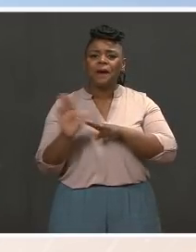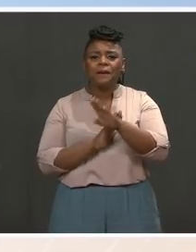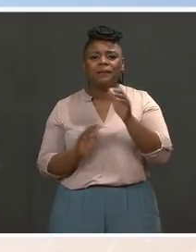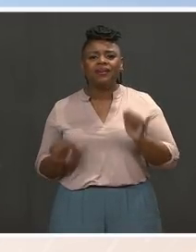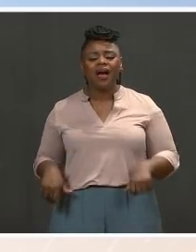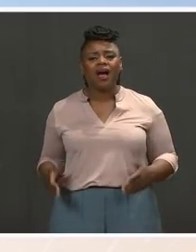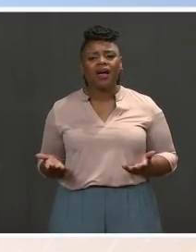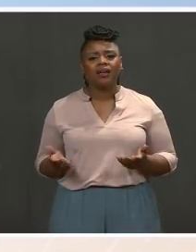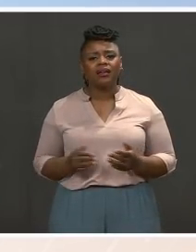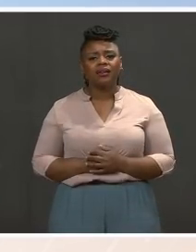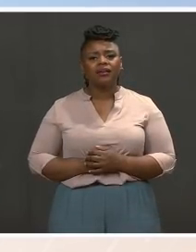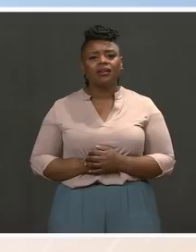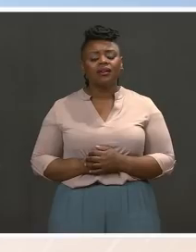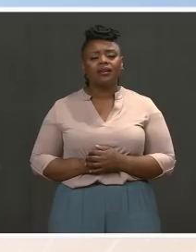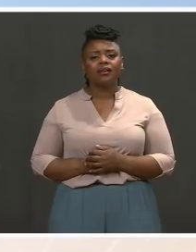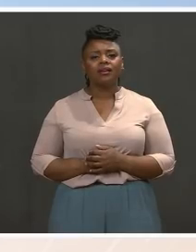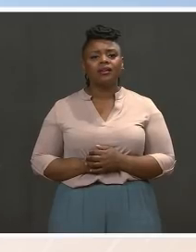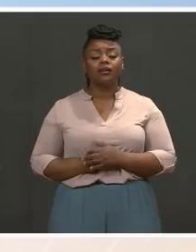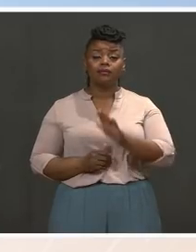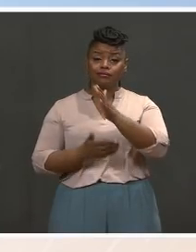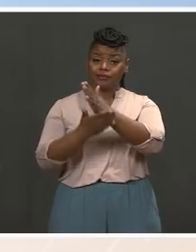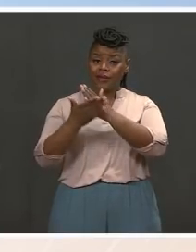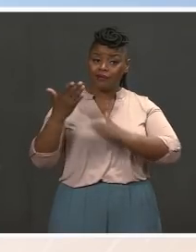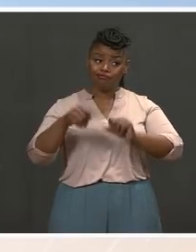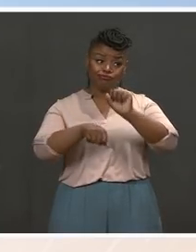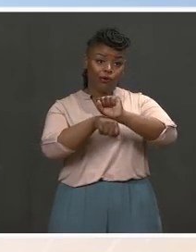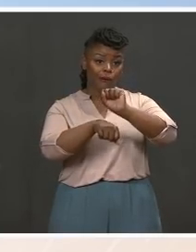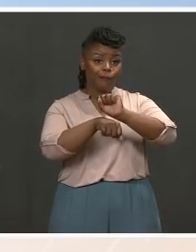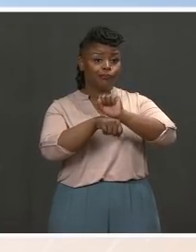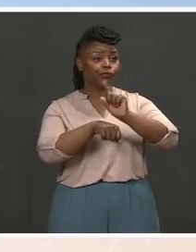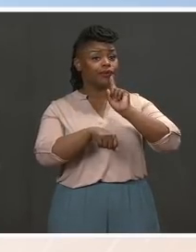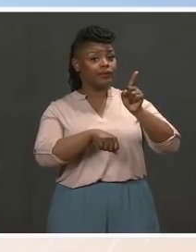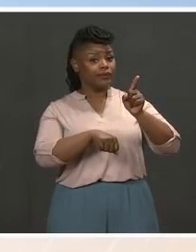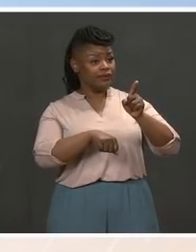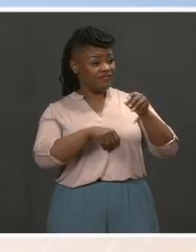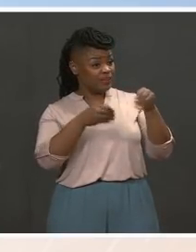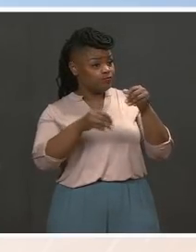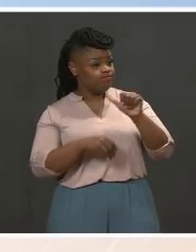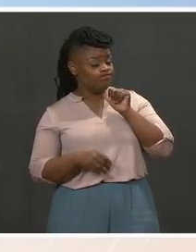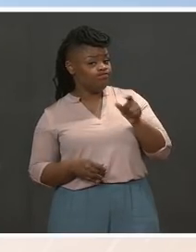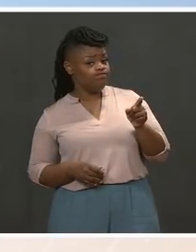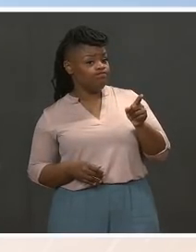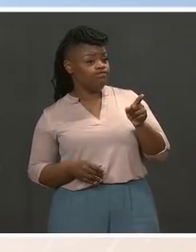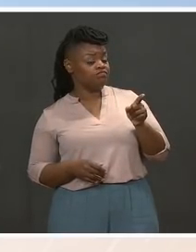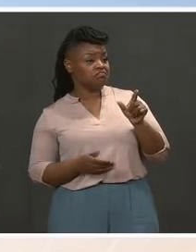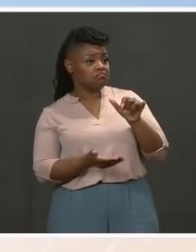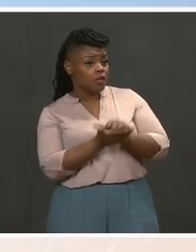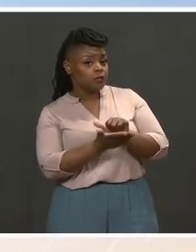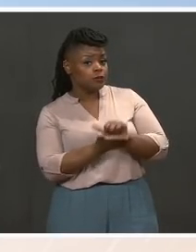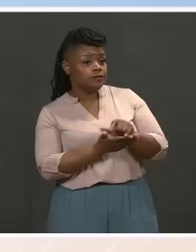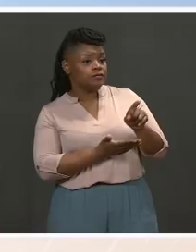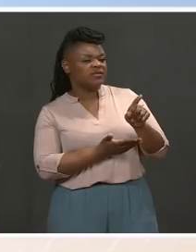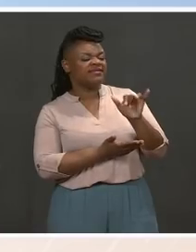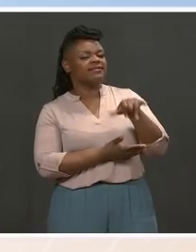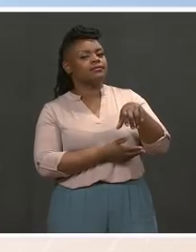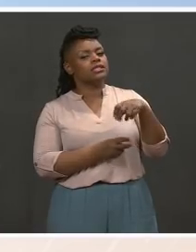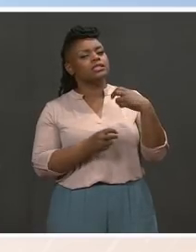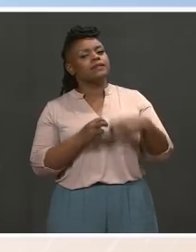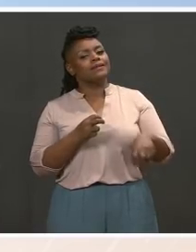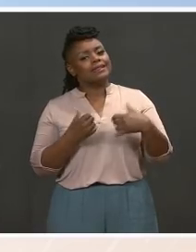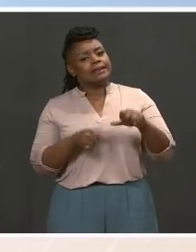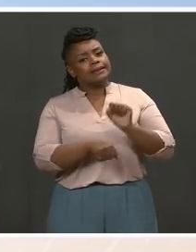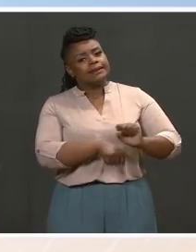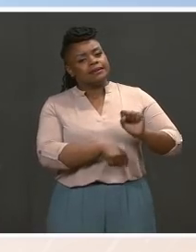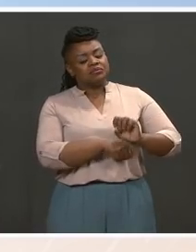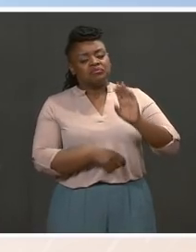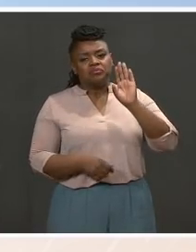pharmacists, where there's just more flexibility baked into the occupation. So there's still more work to be done. And I think it really goes to helping